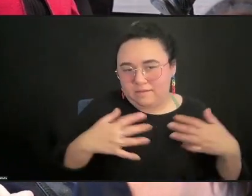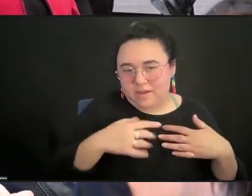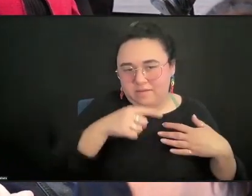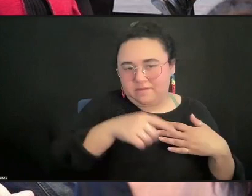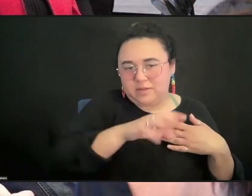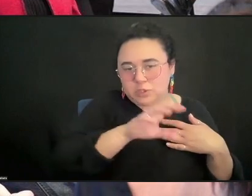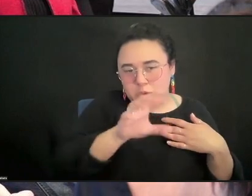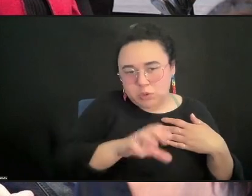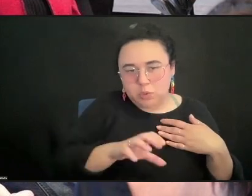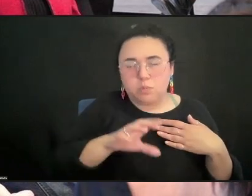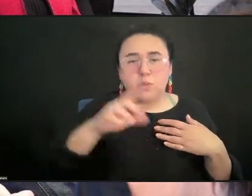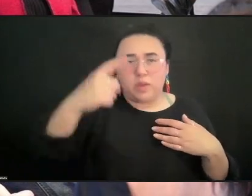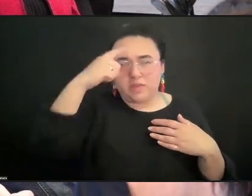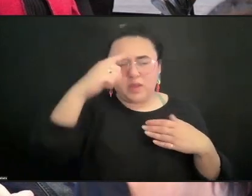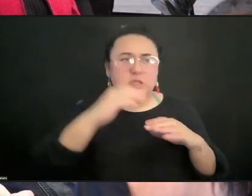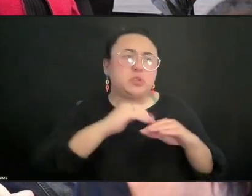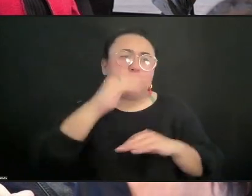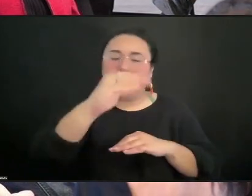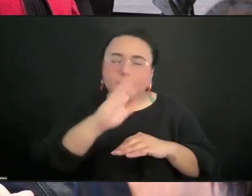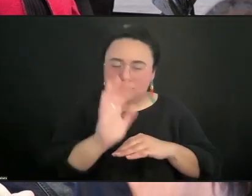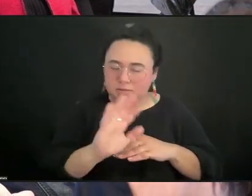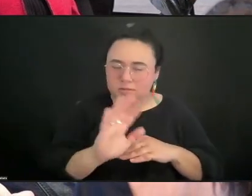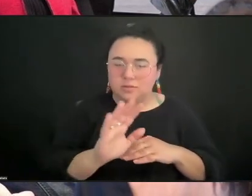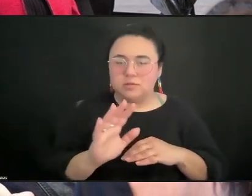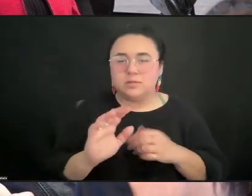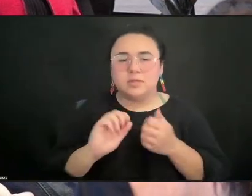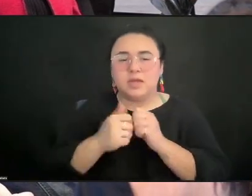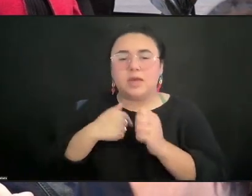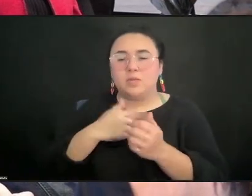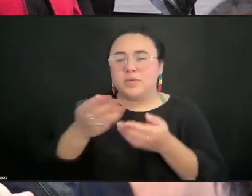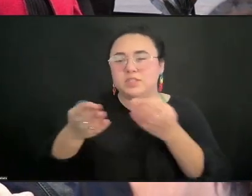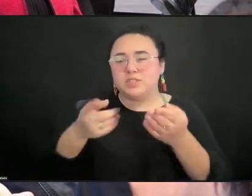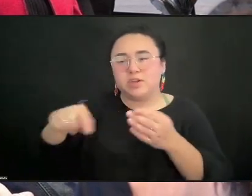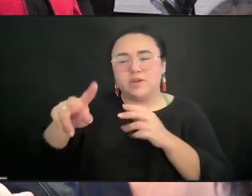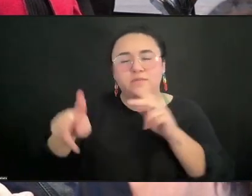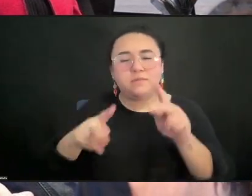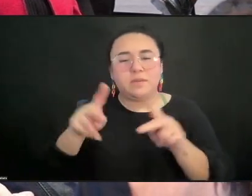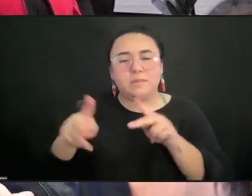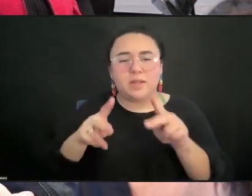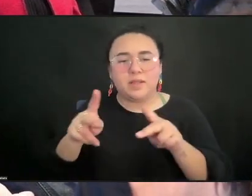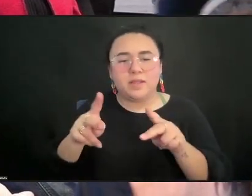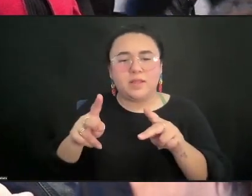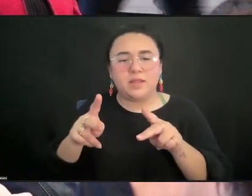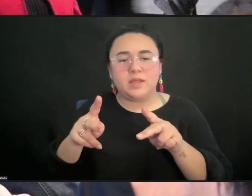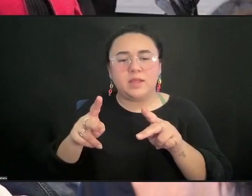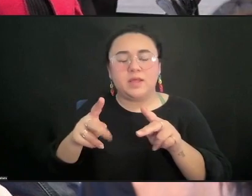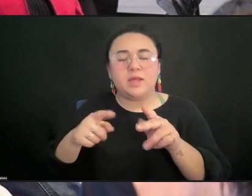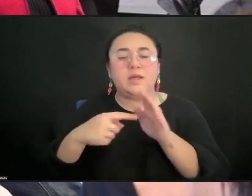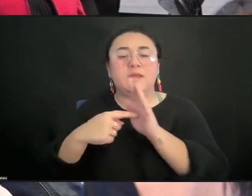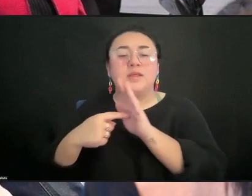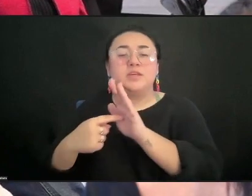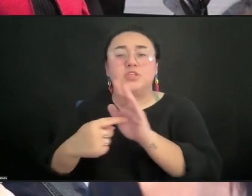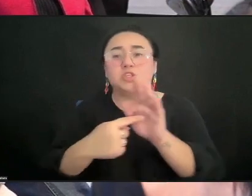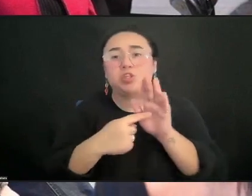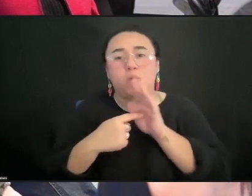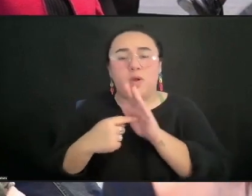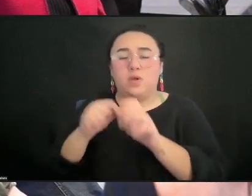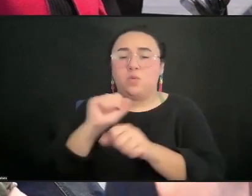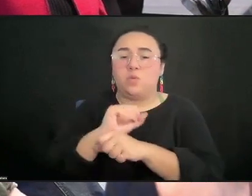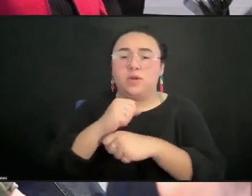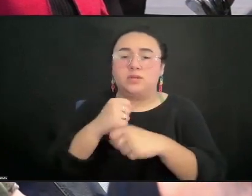communities that we're serving and the cities that we are, that are reflecting the work that is being made across the borders, and